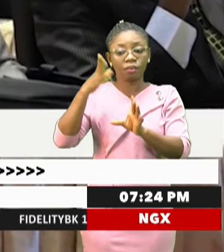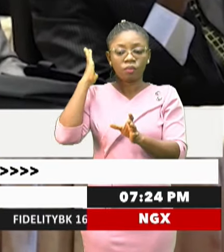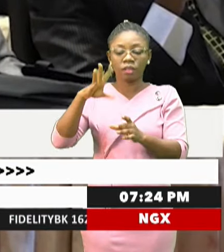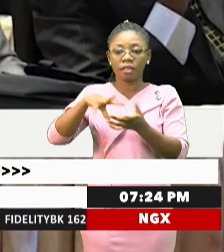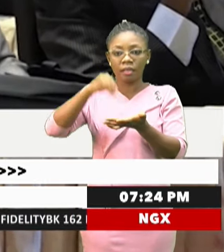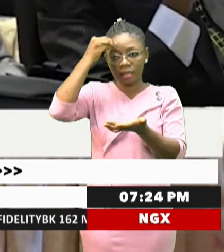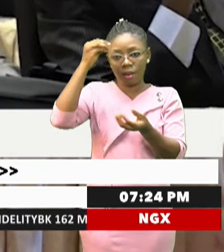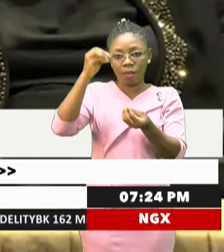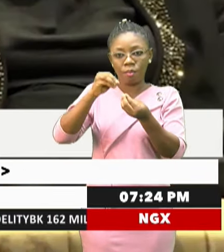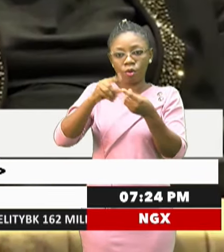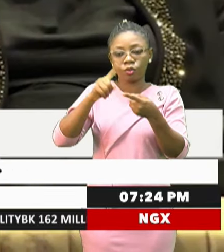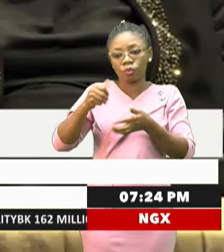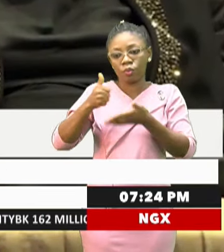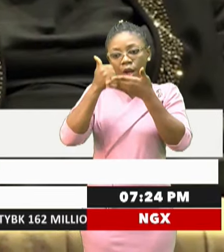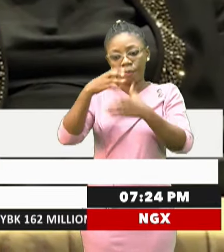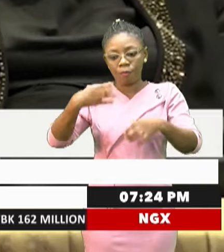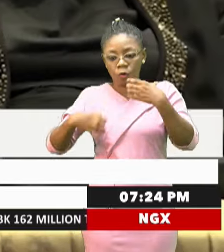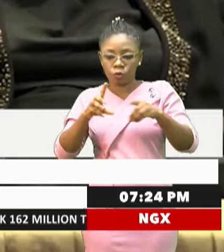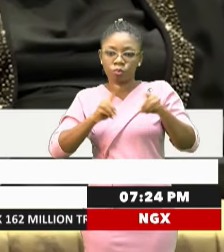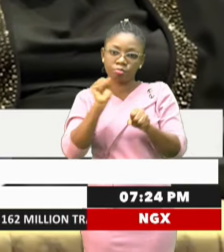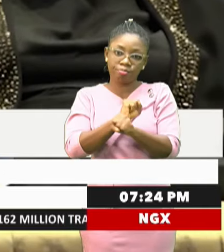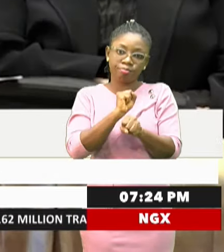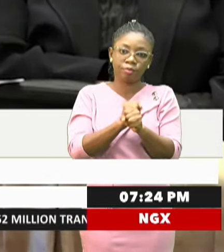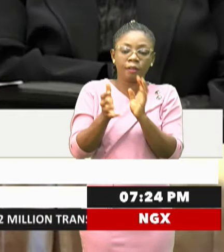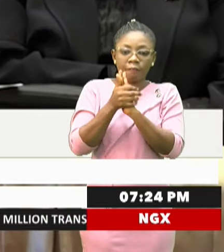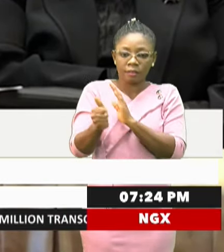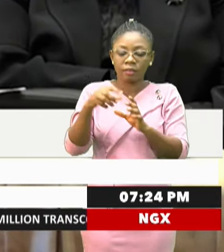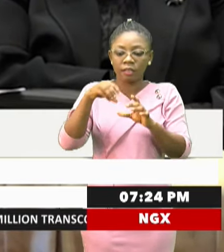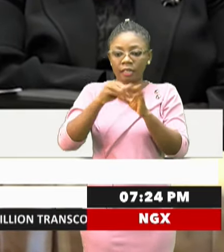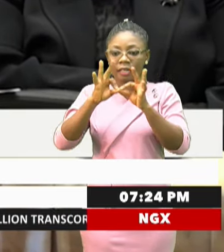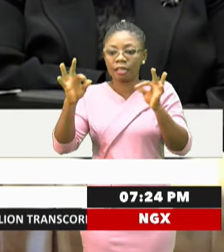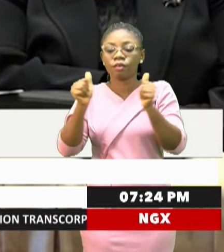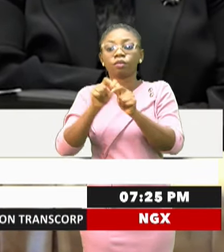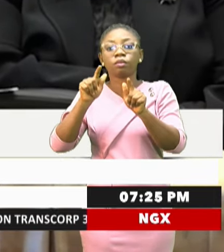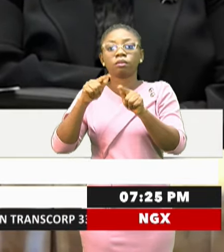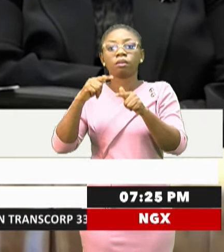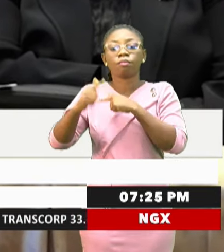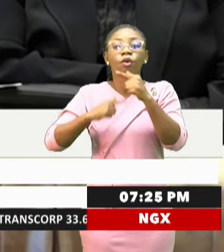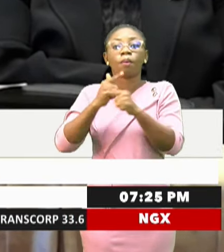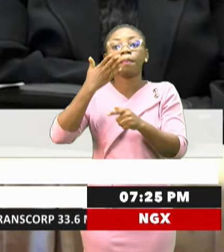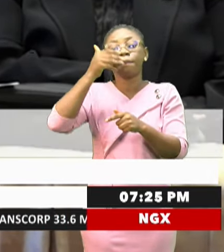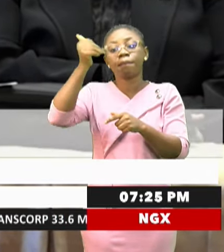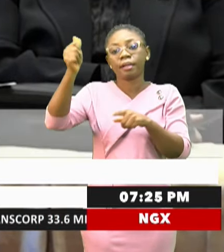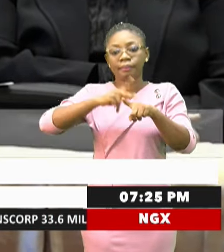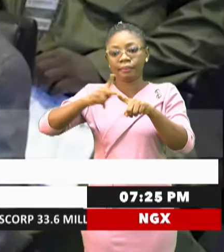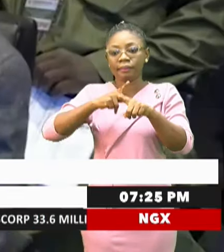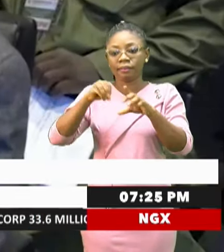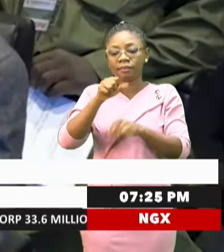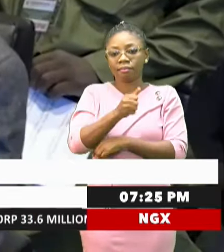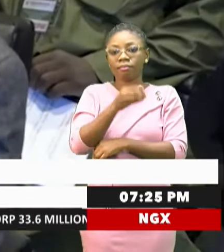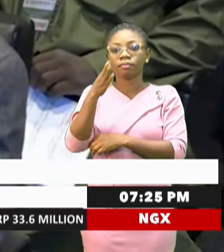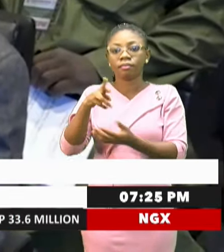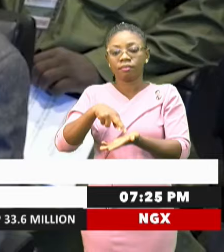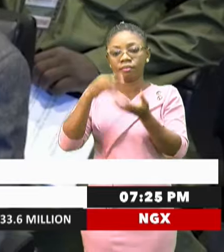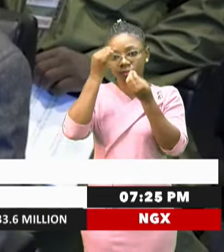burden of the court by performing their duties efficiently and in line with global best practices. In Abuja, Dele Atumbi,